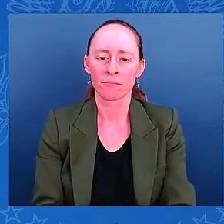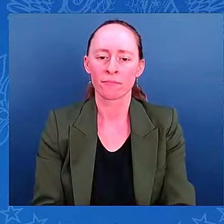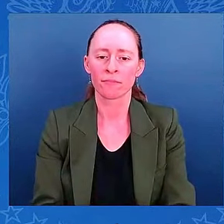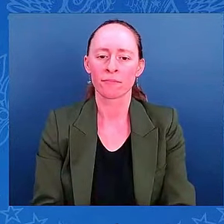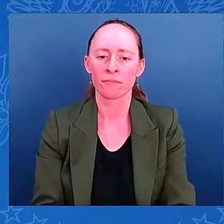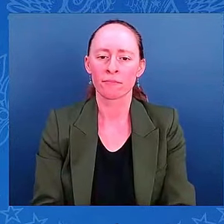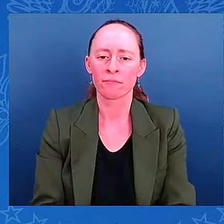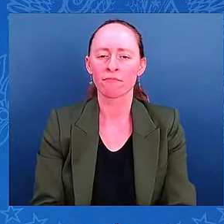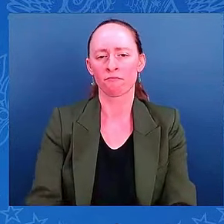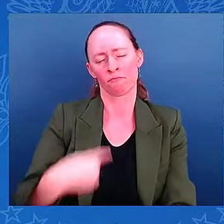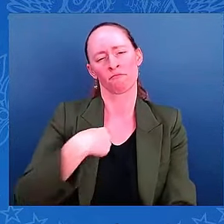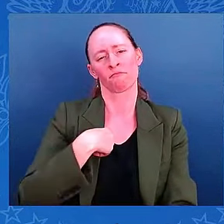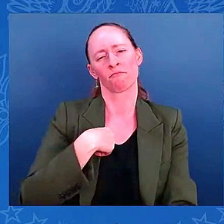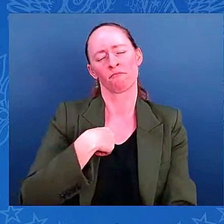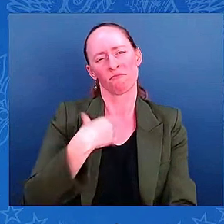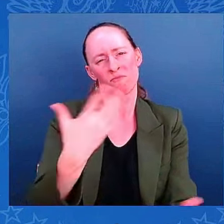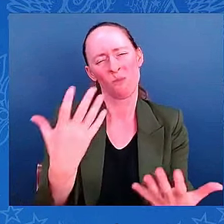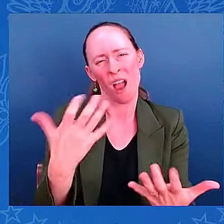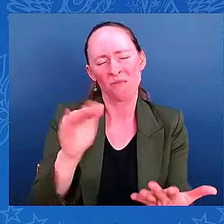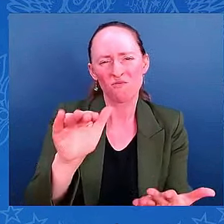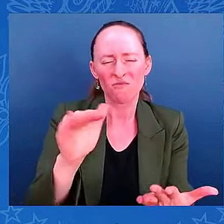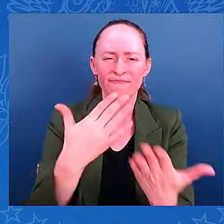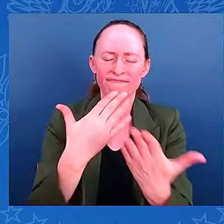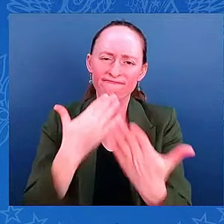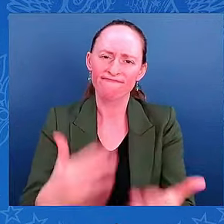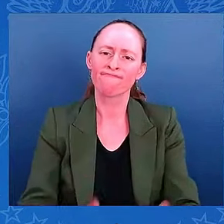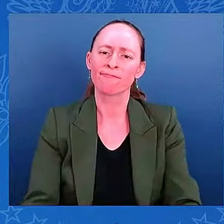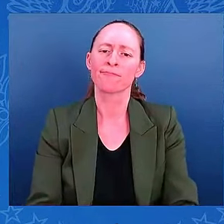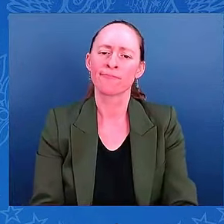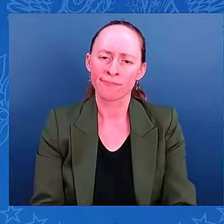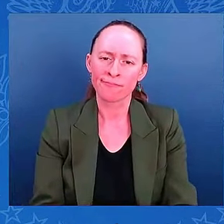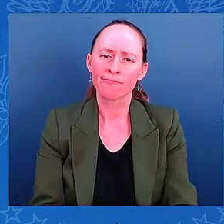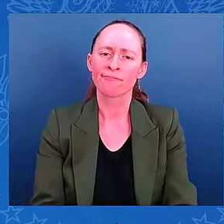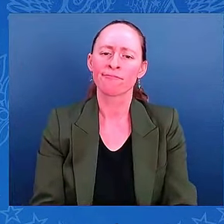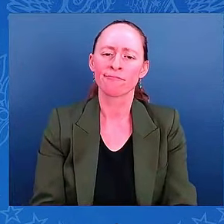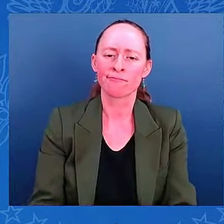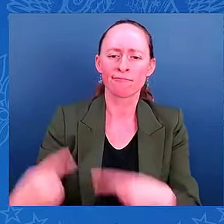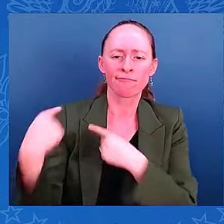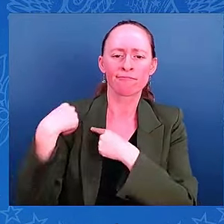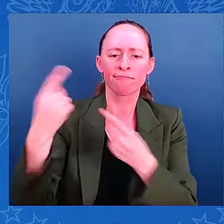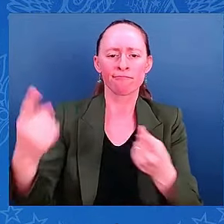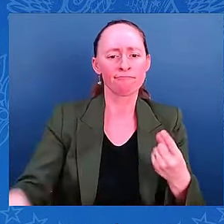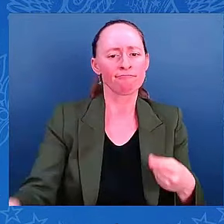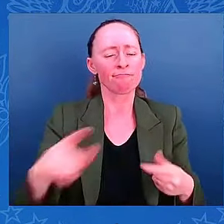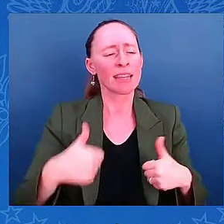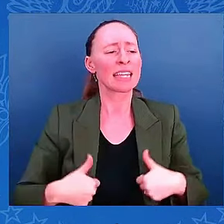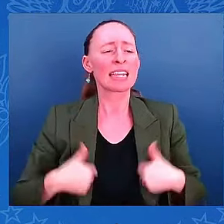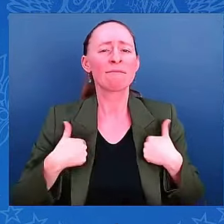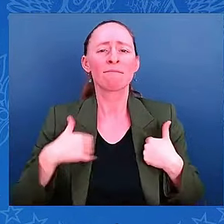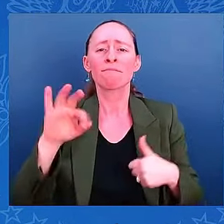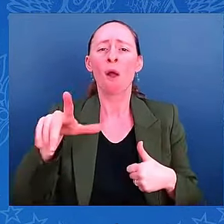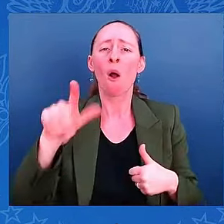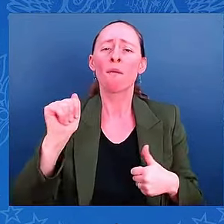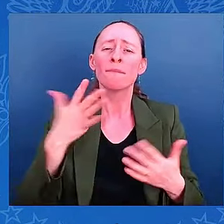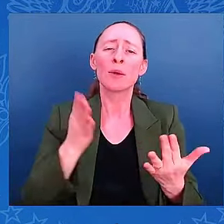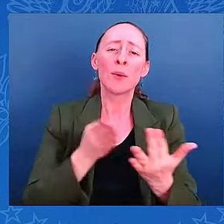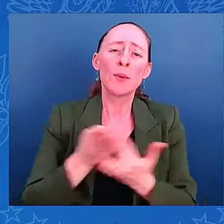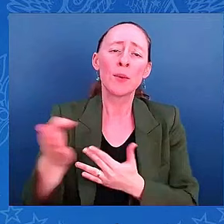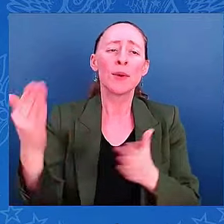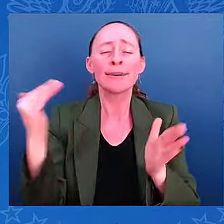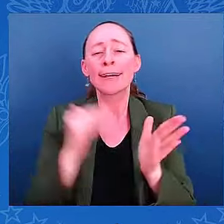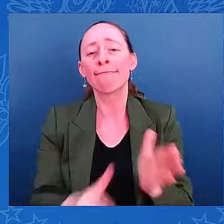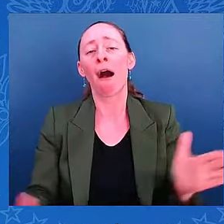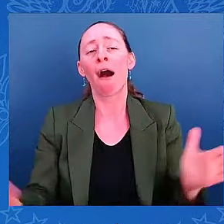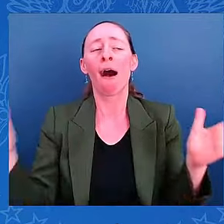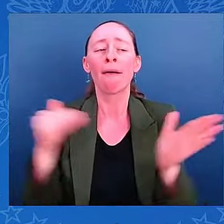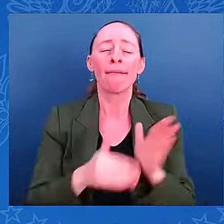folks who have been living in Florida a long time and have experienced these storms many times, how are you talking with them